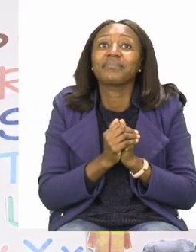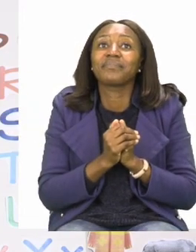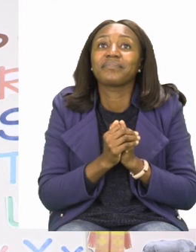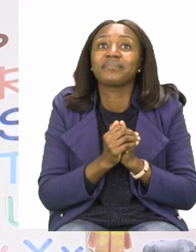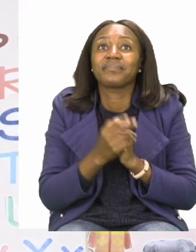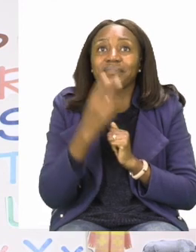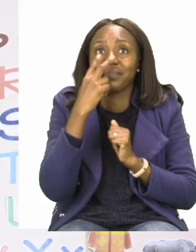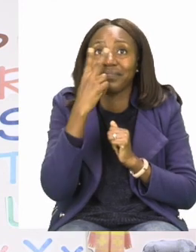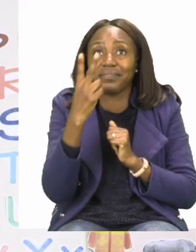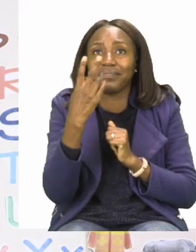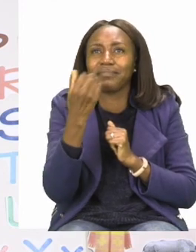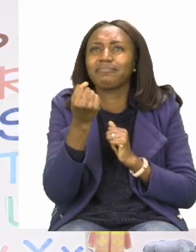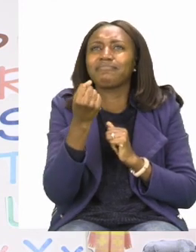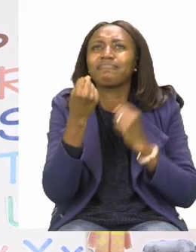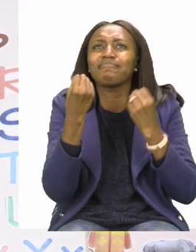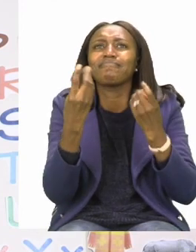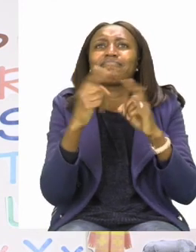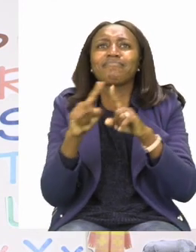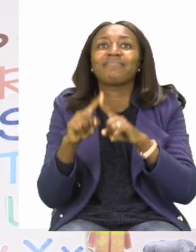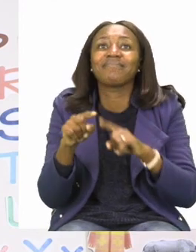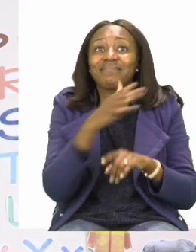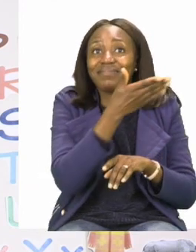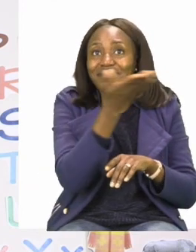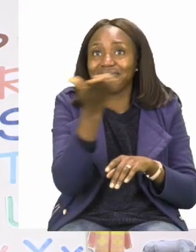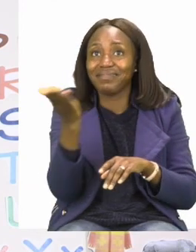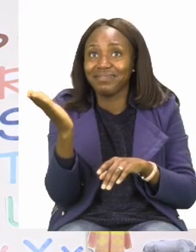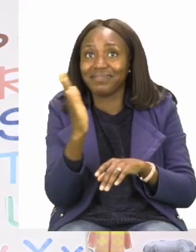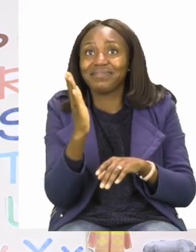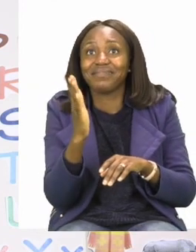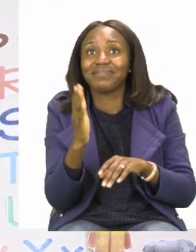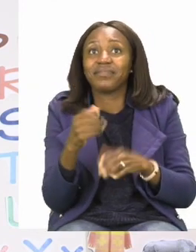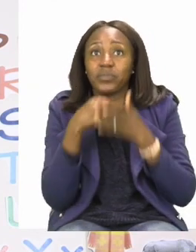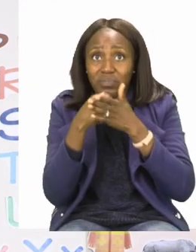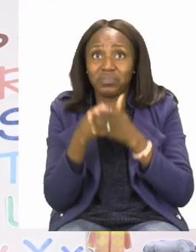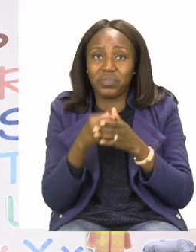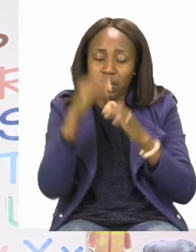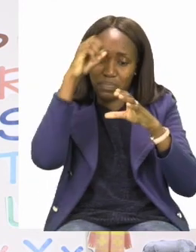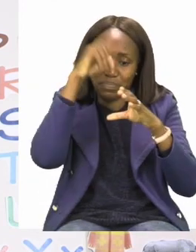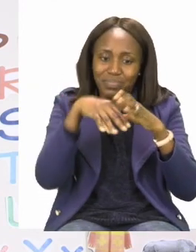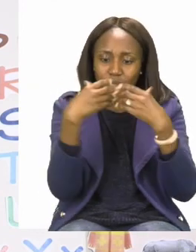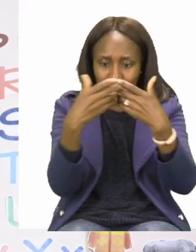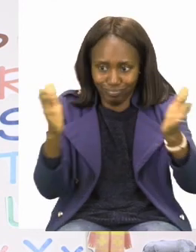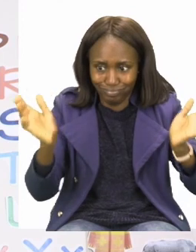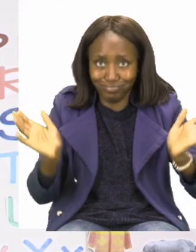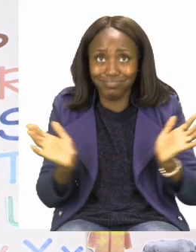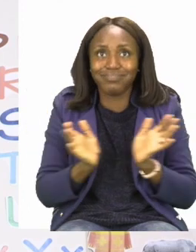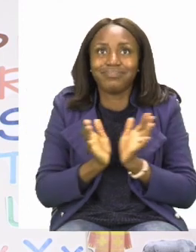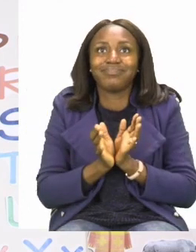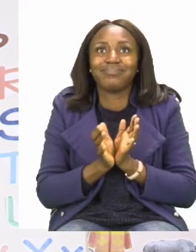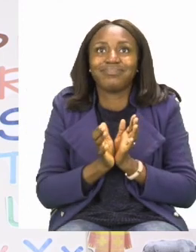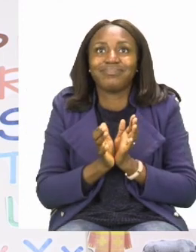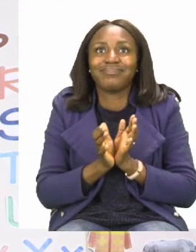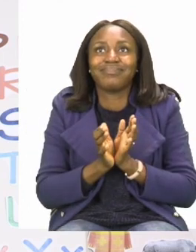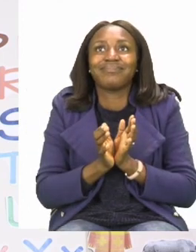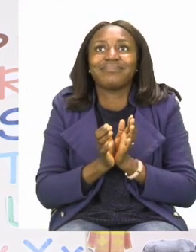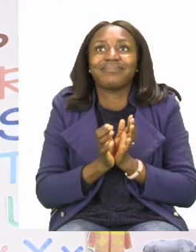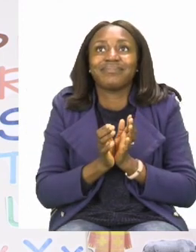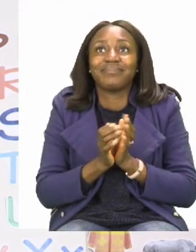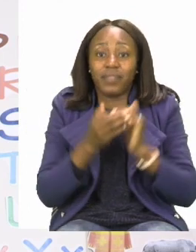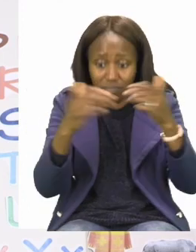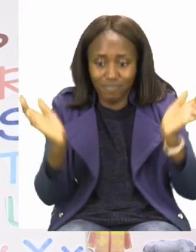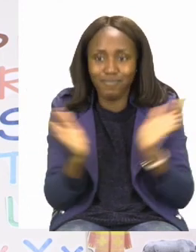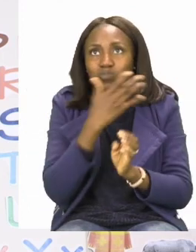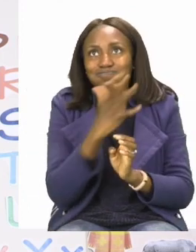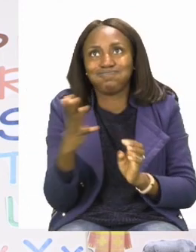can see that I have all these items ready for us to test. Here, I have a dish full of water.